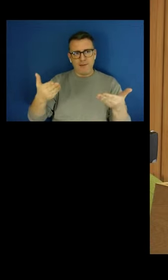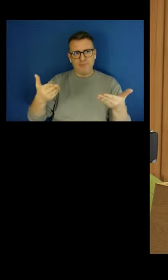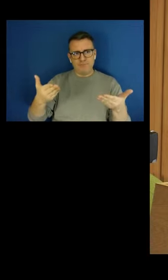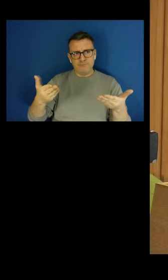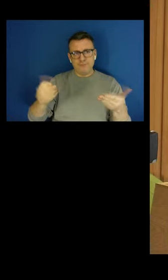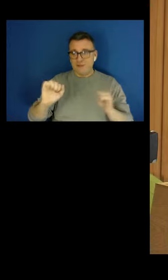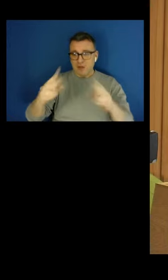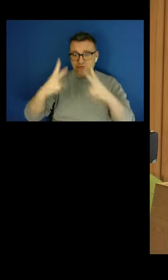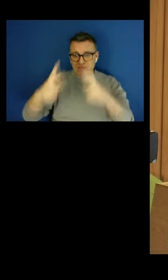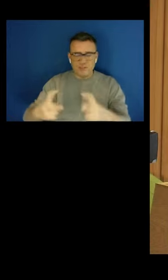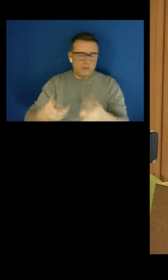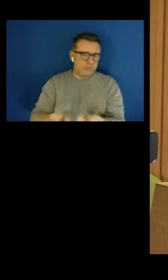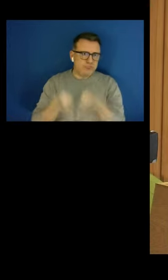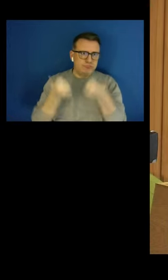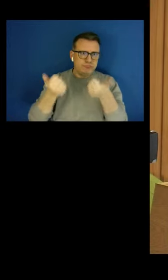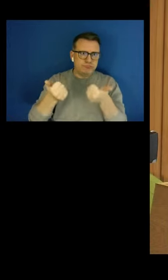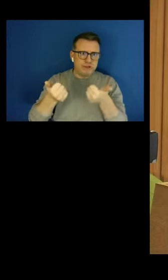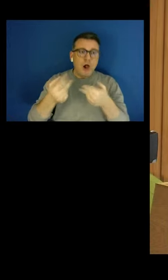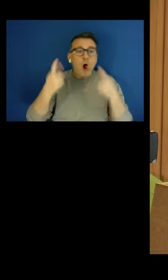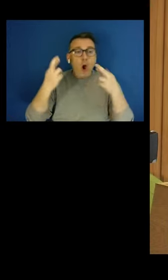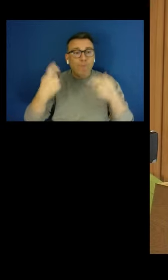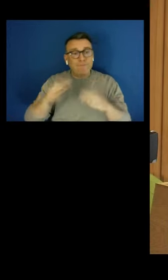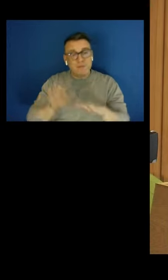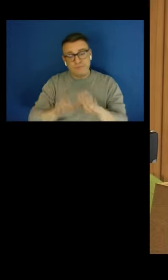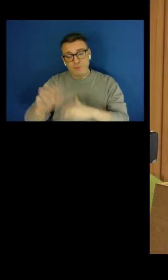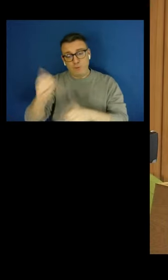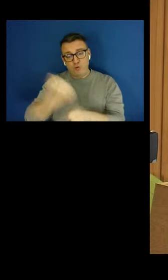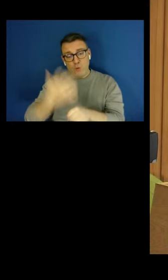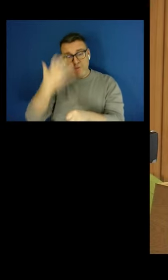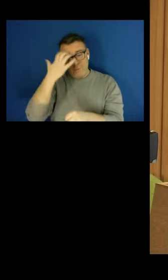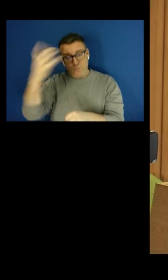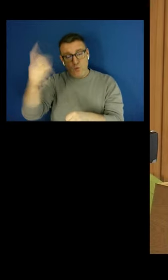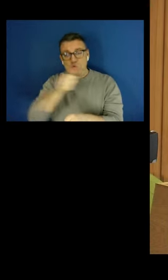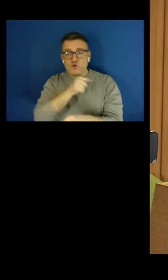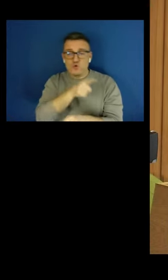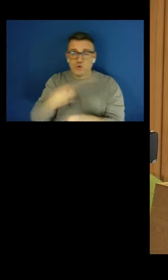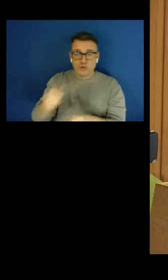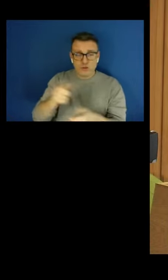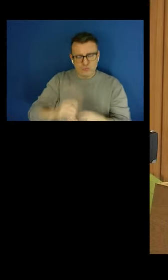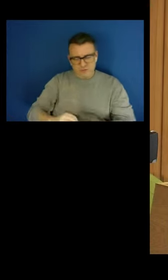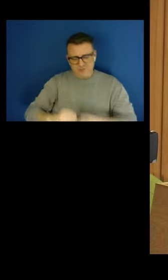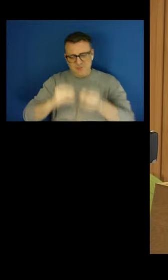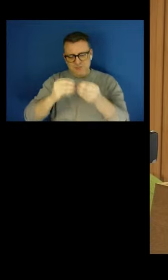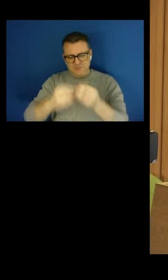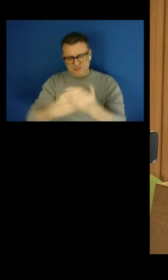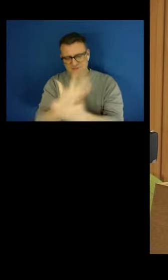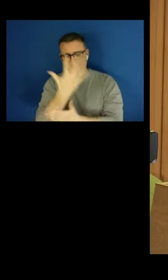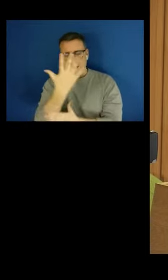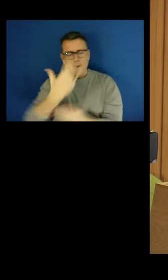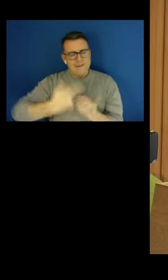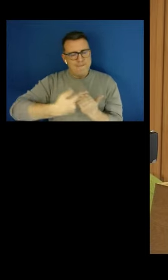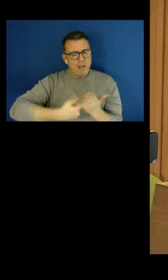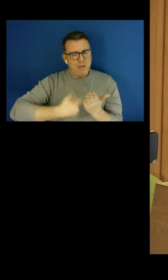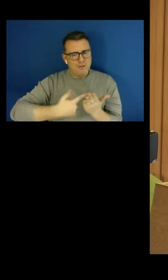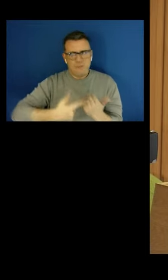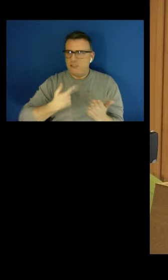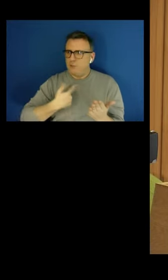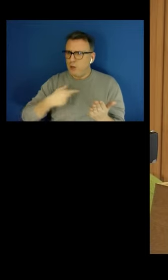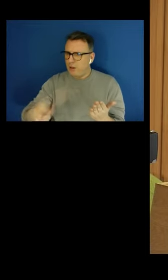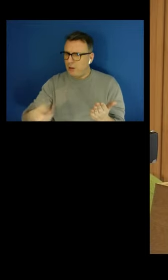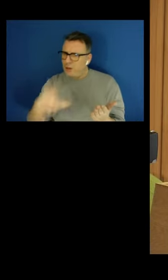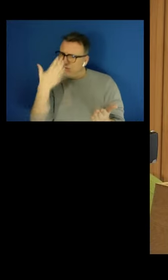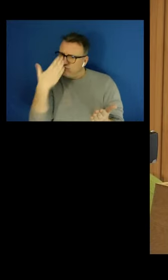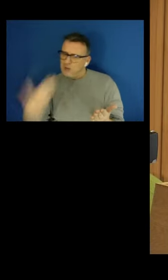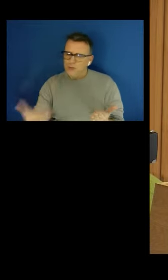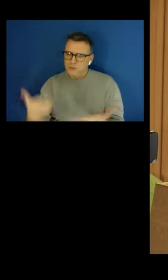will make use of it to shape a policy response to these very pressing problems of poor-quality employment.